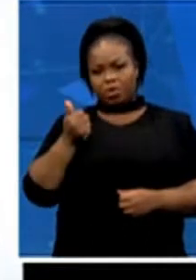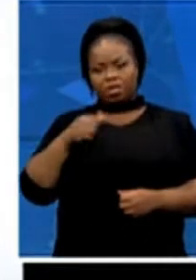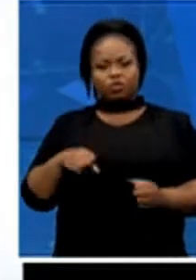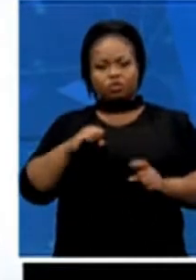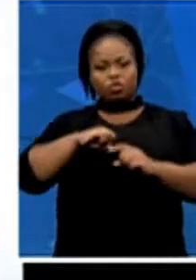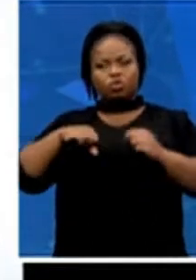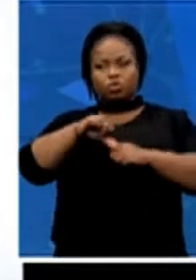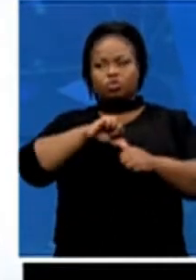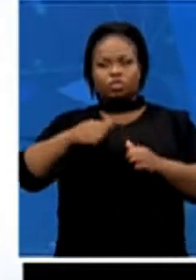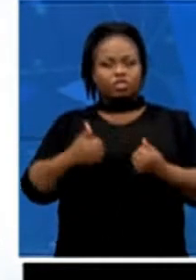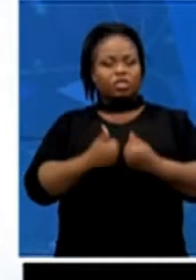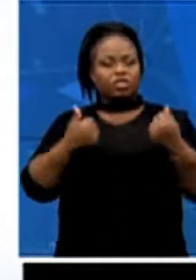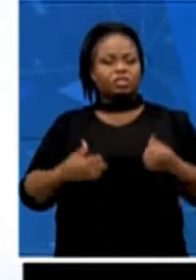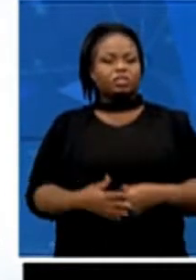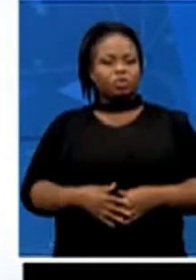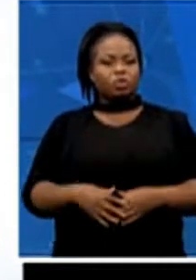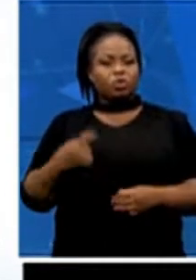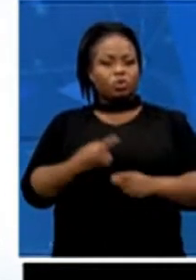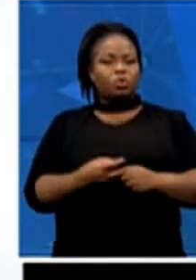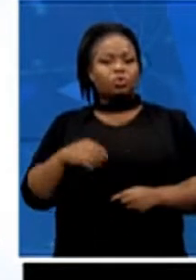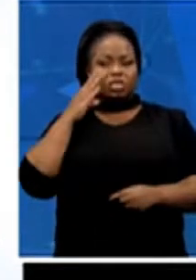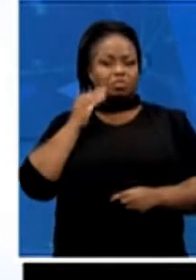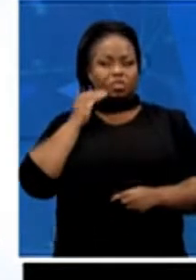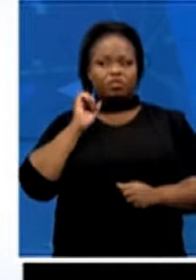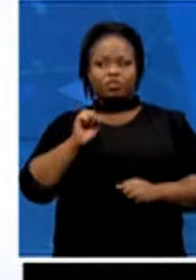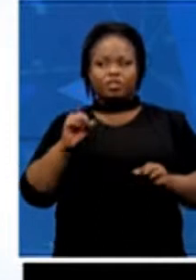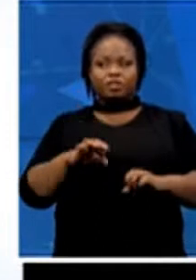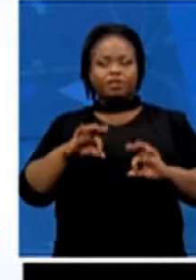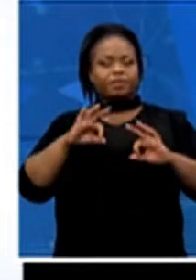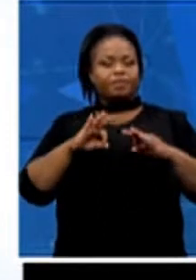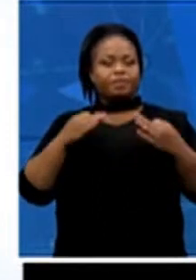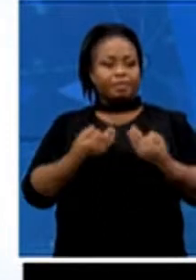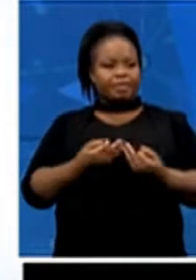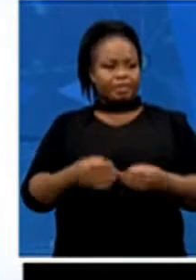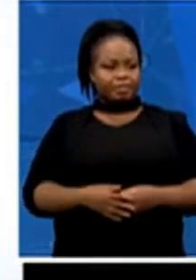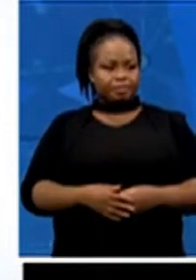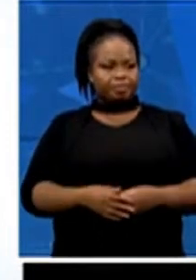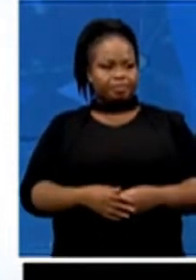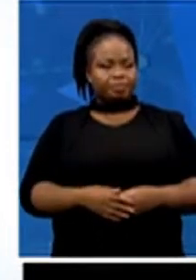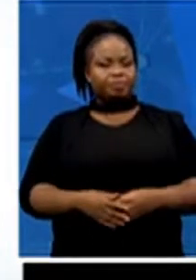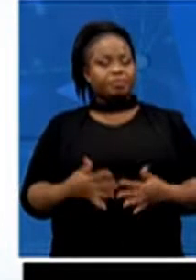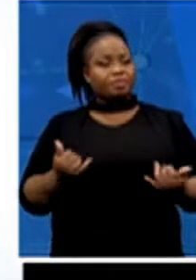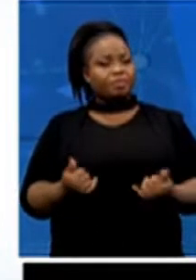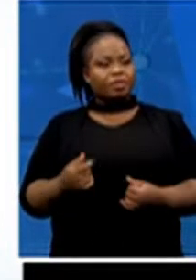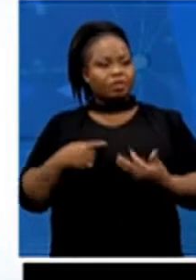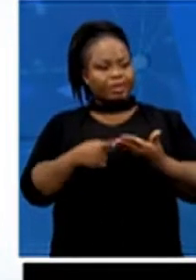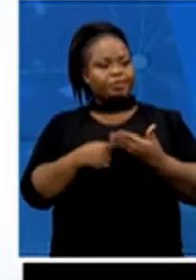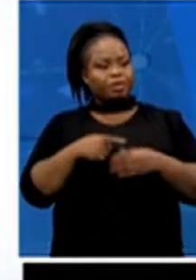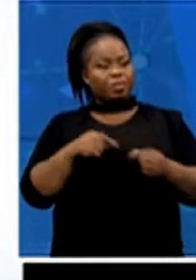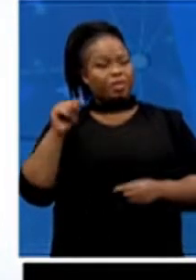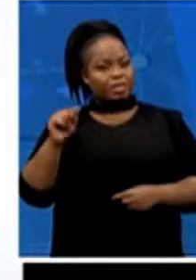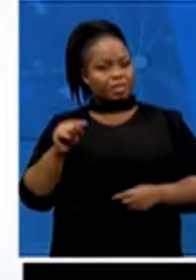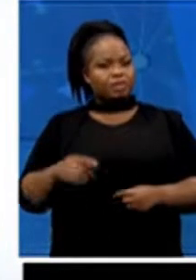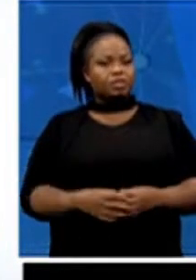these players came from, the logistics I've talked about, getting their kids to practices,